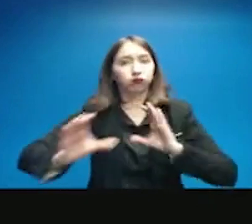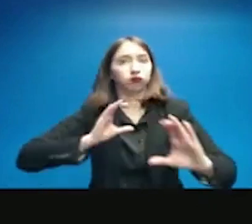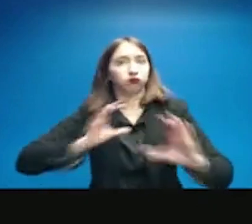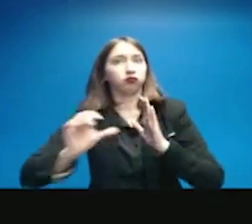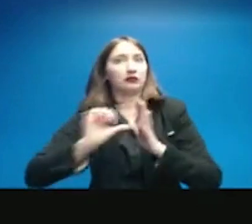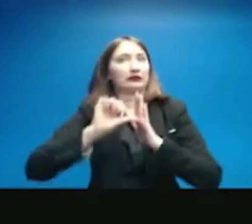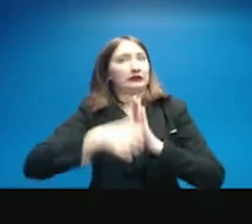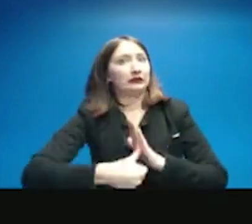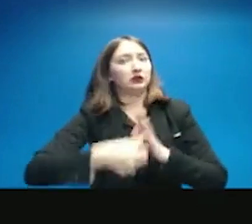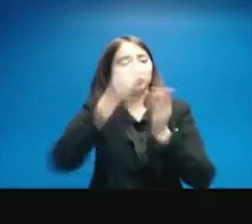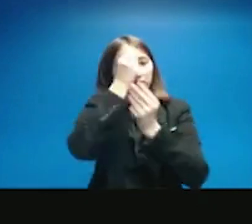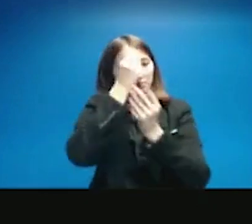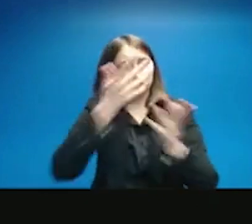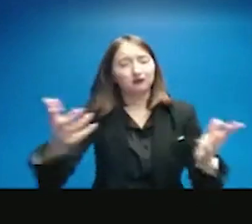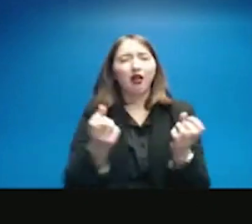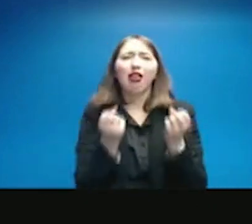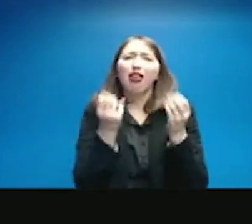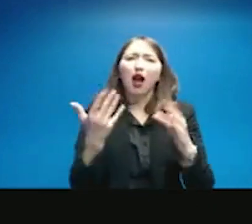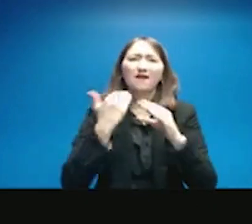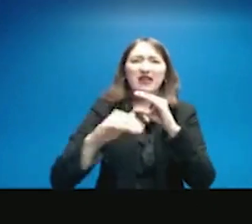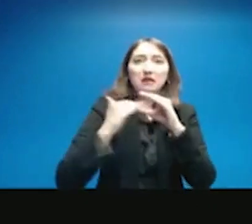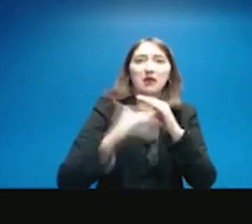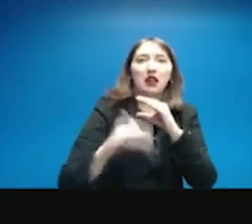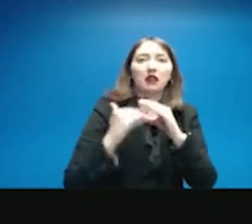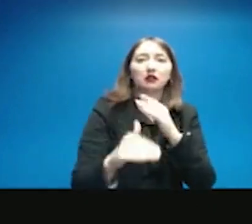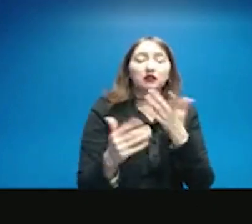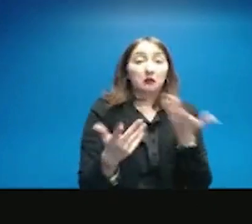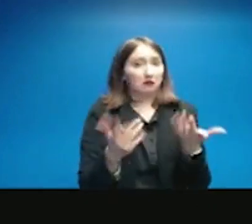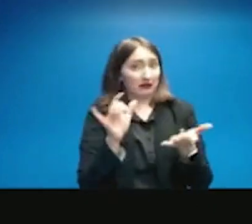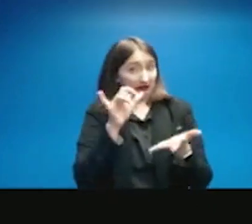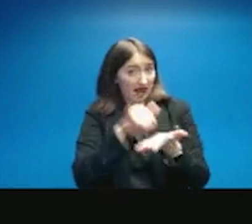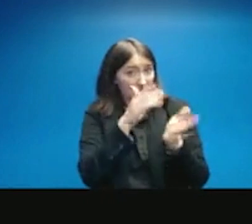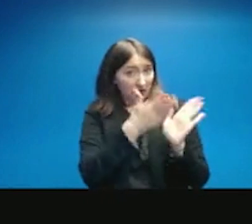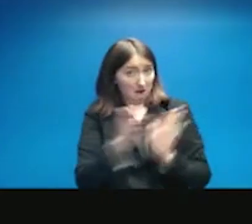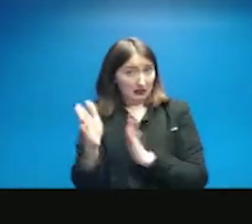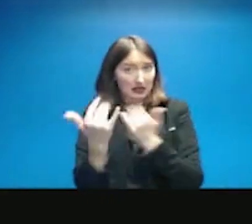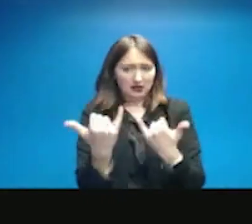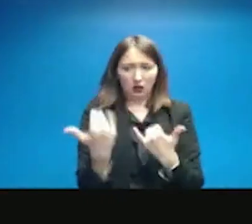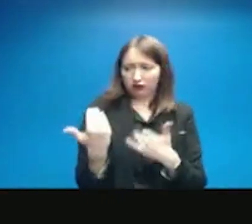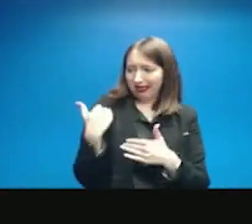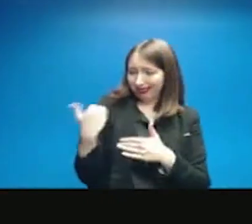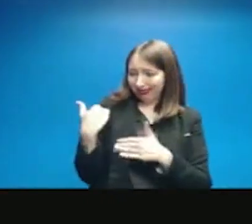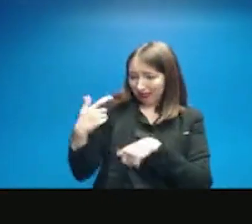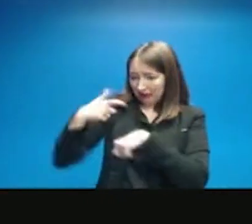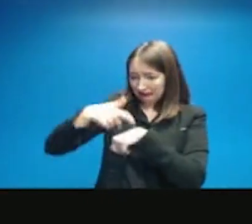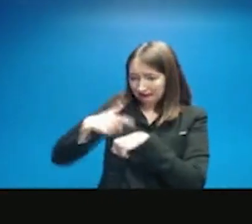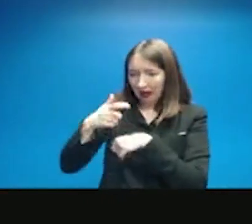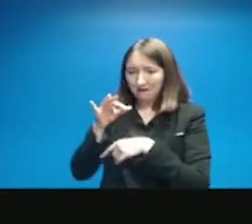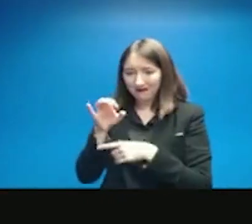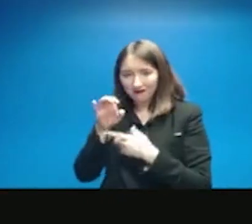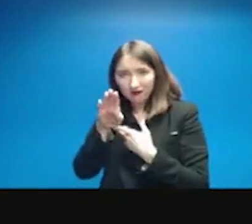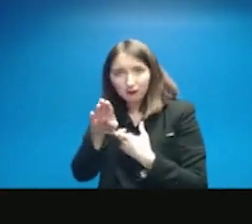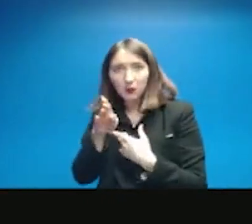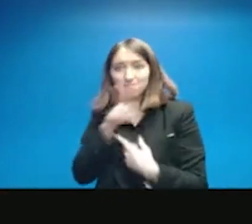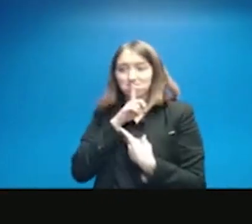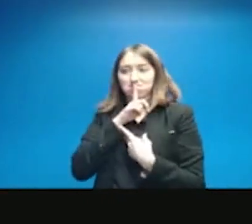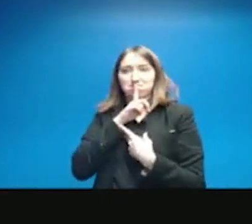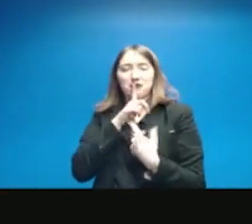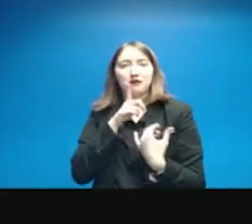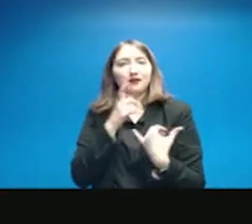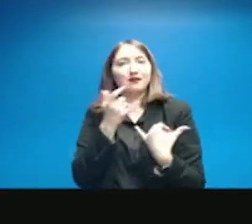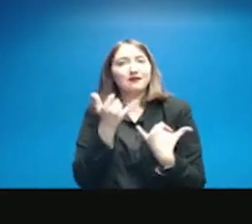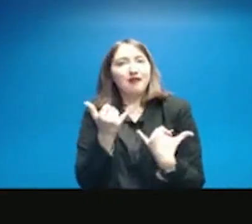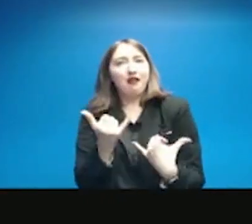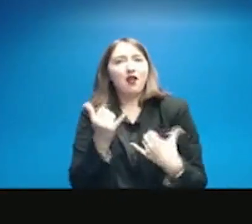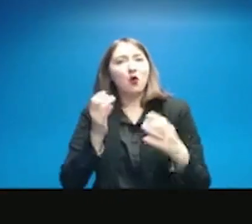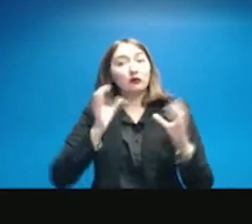So was that kind of the plan going into this? What you learned from the last time and making sure that people are aware of what's going on, where they can